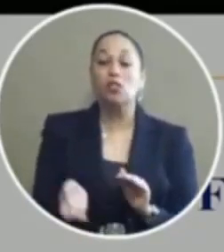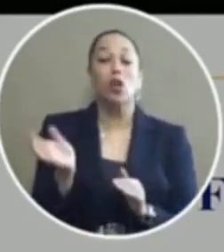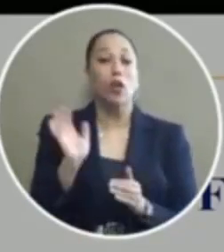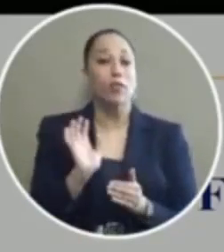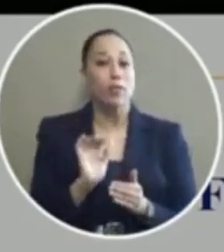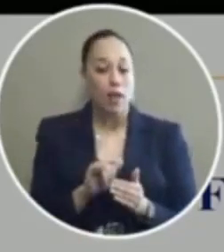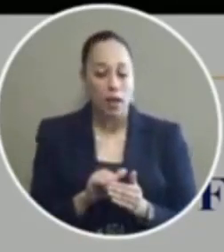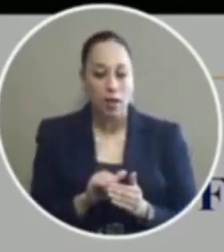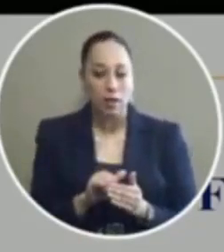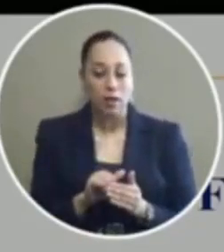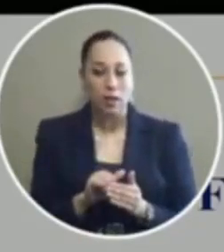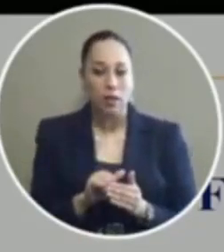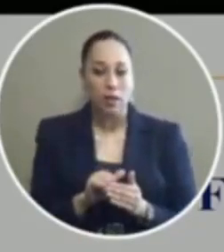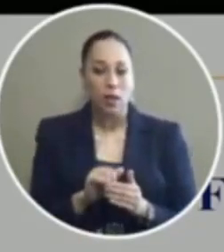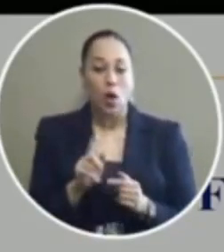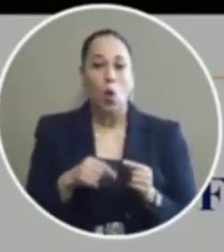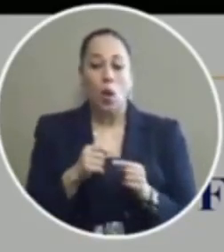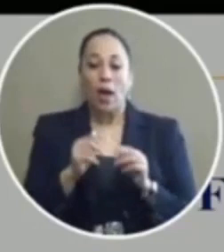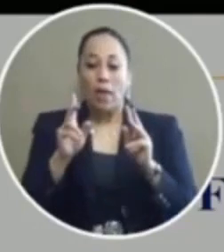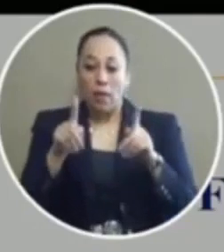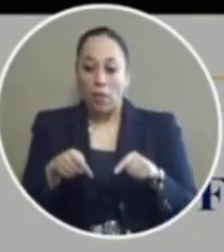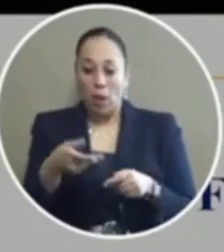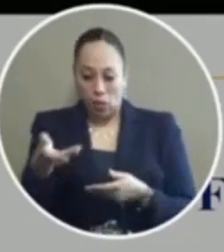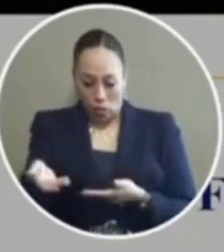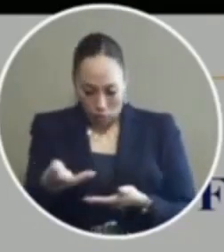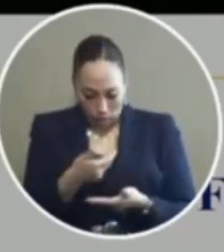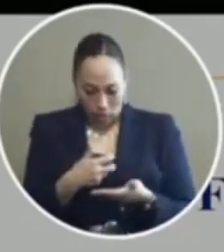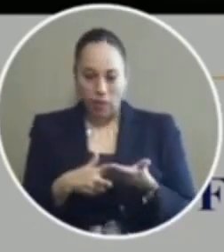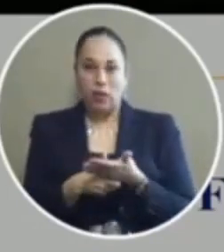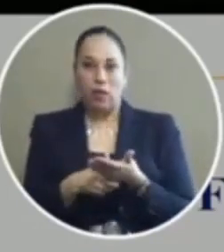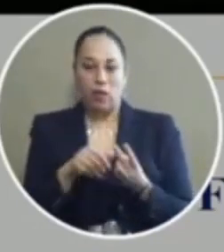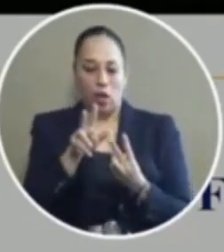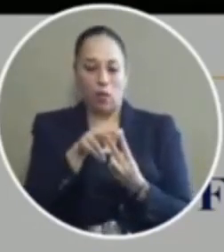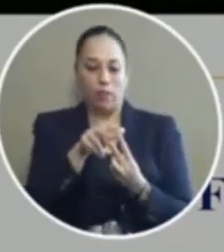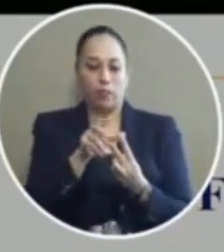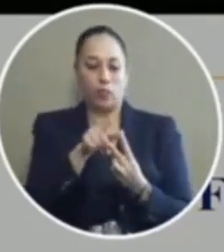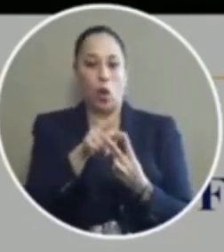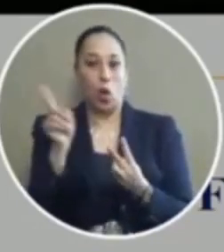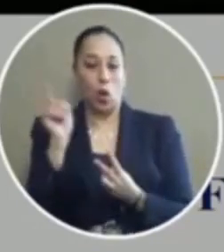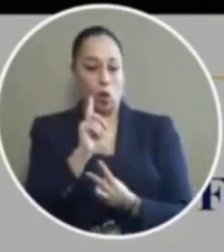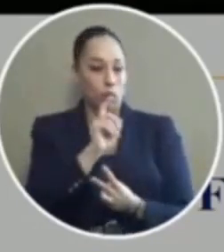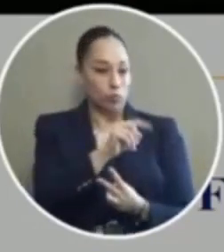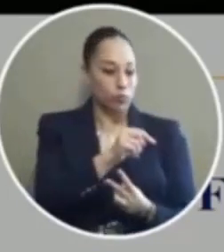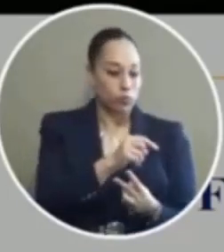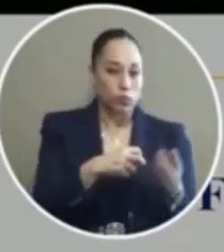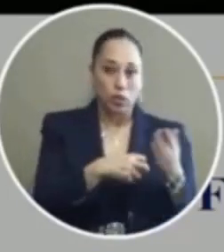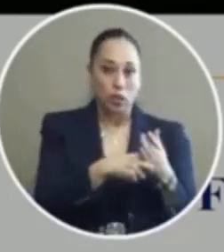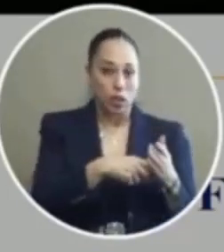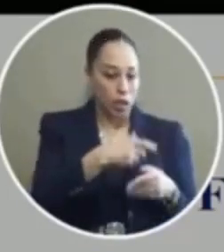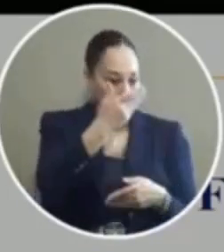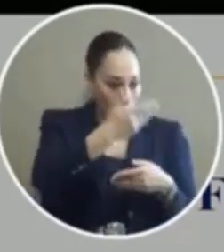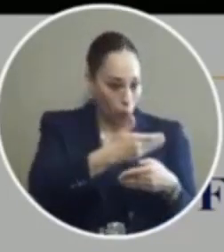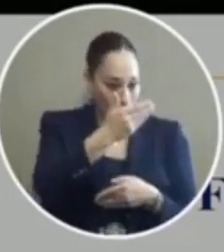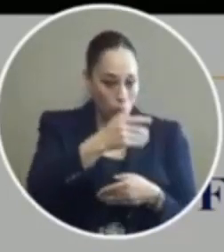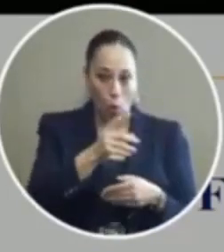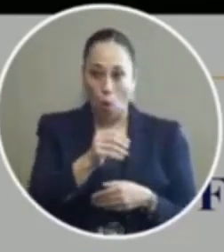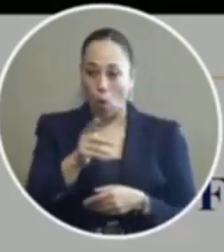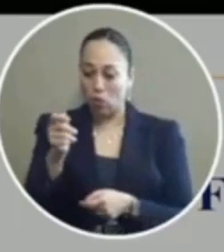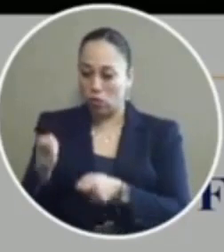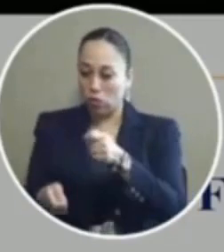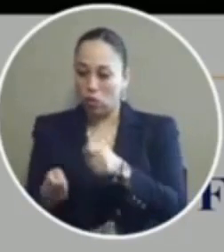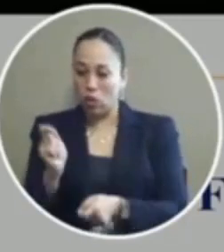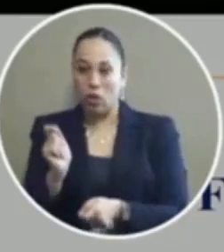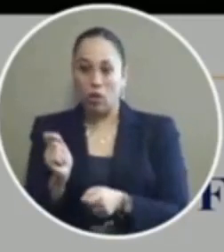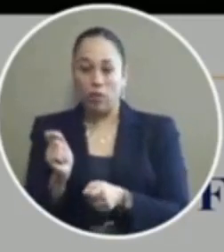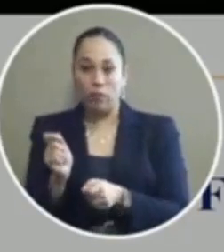the when the person who received the ticket either goes to the ticket window or goes to court the city is prepared